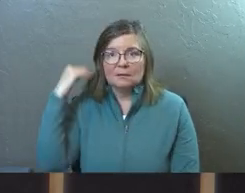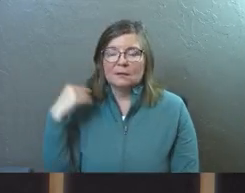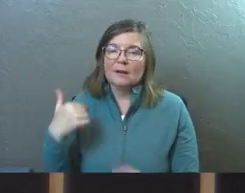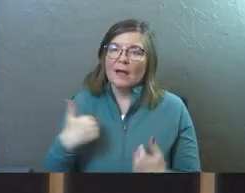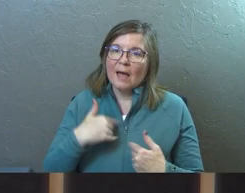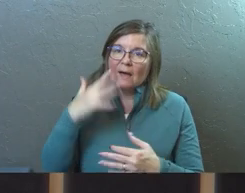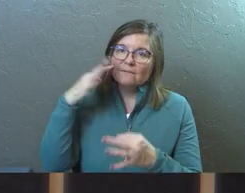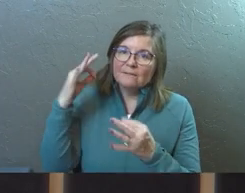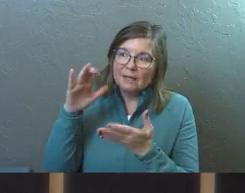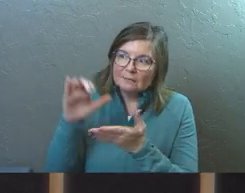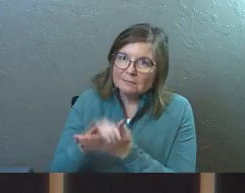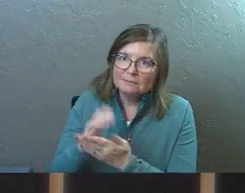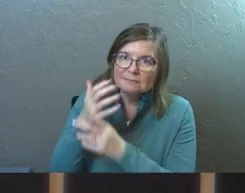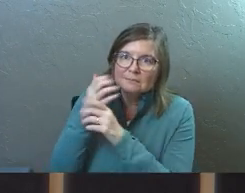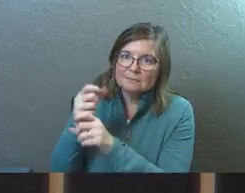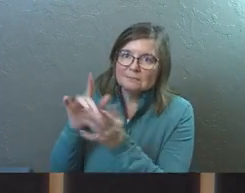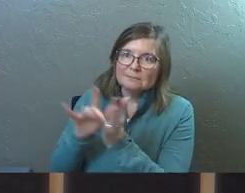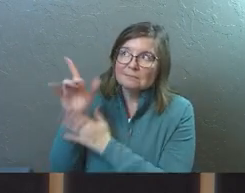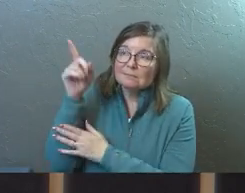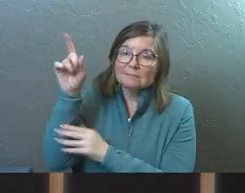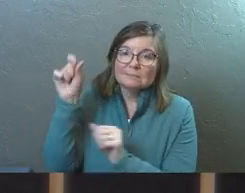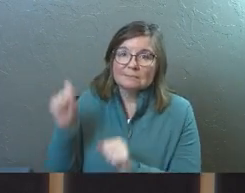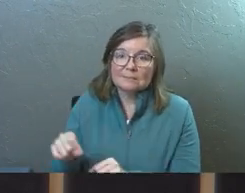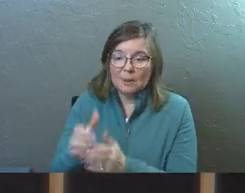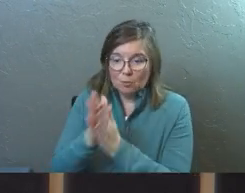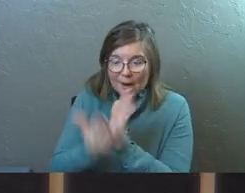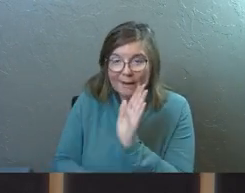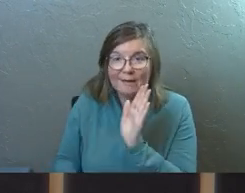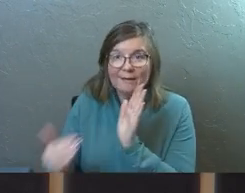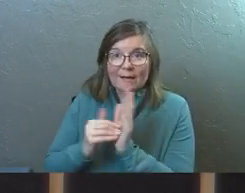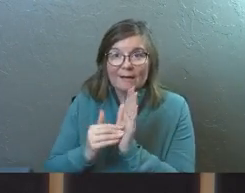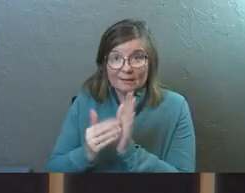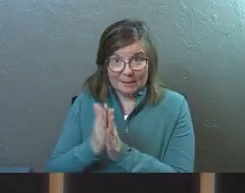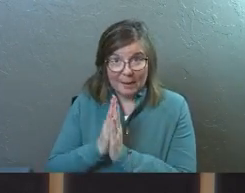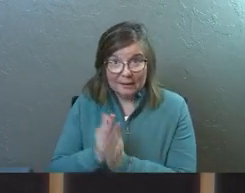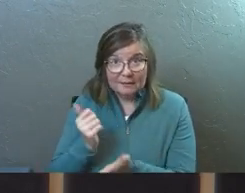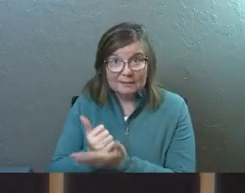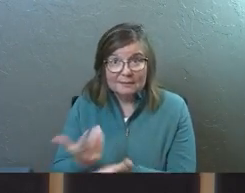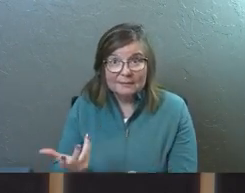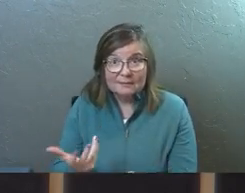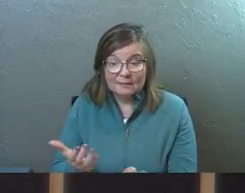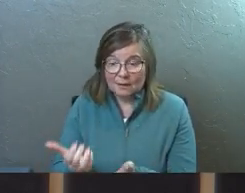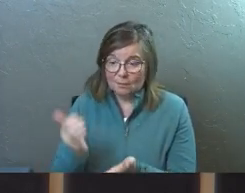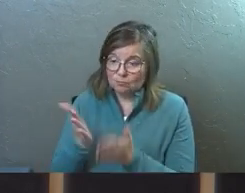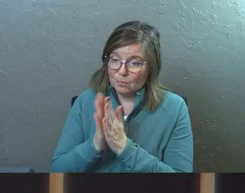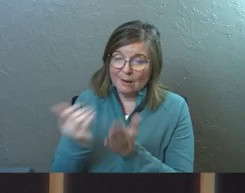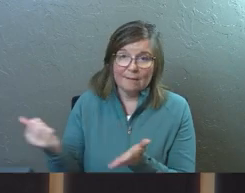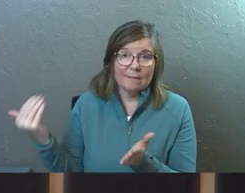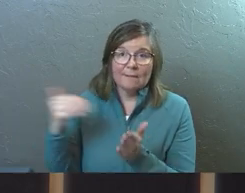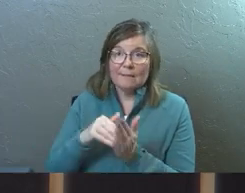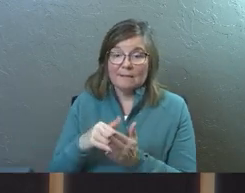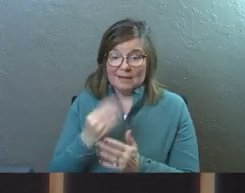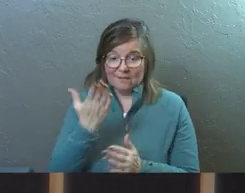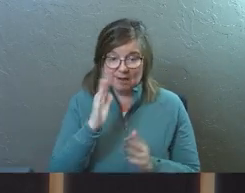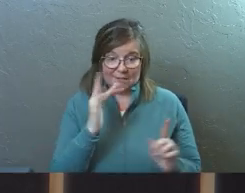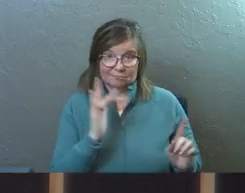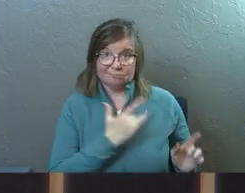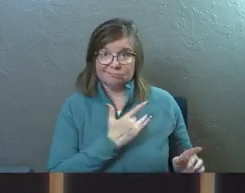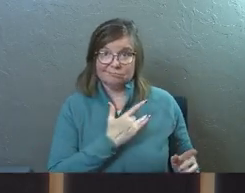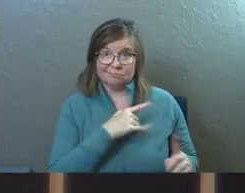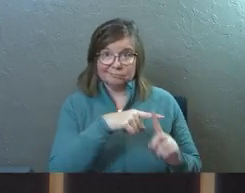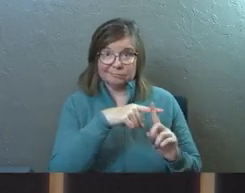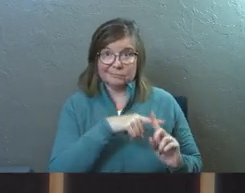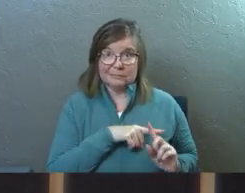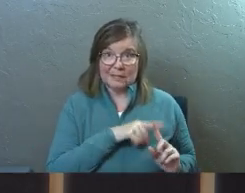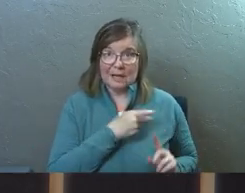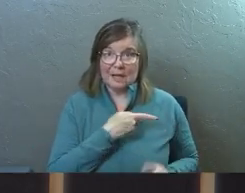Have faith. Have faith. Pray again. Amen? Pray again. If God could save Paul of